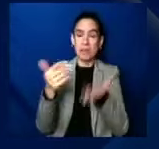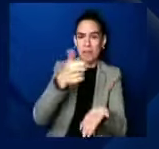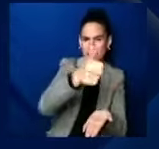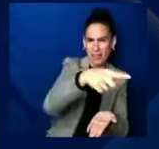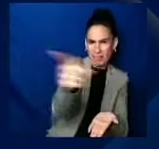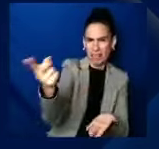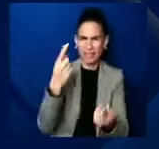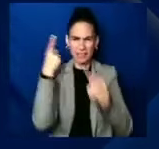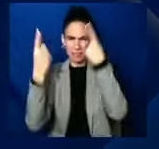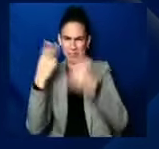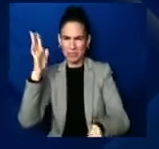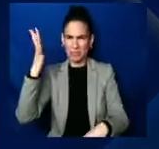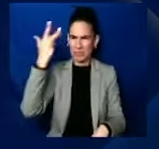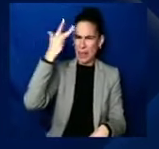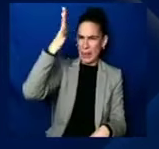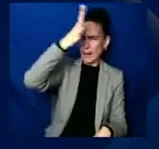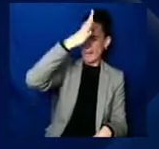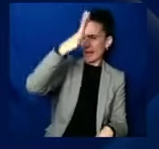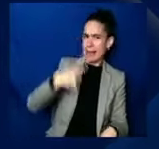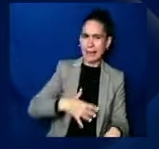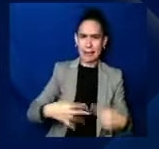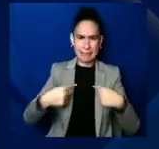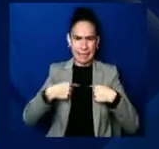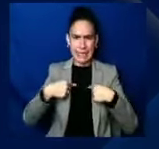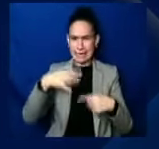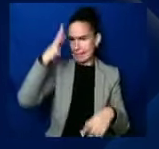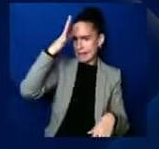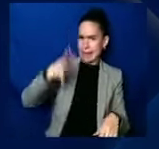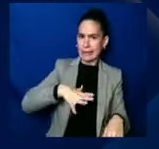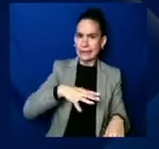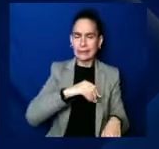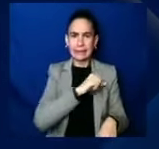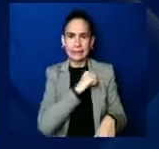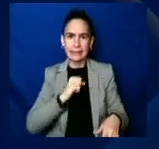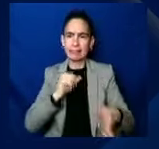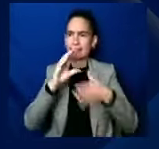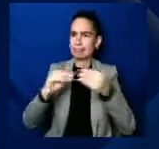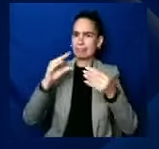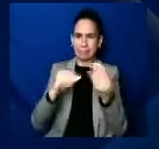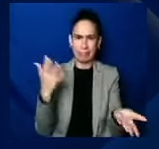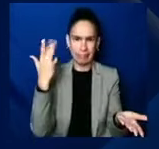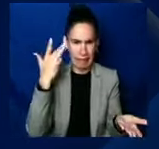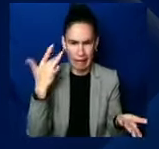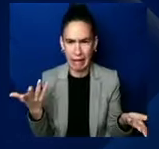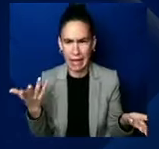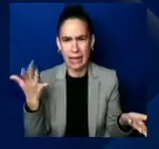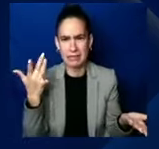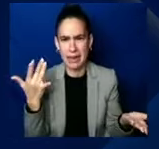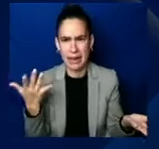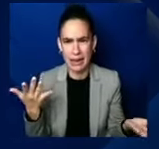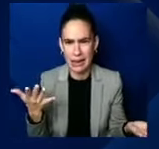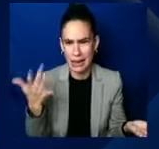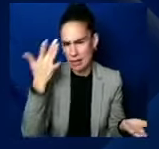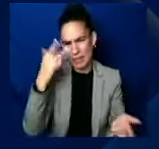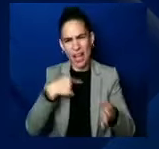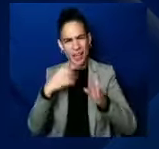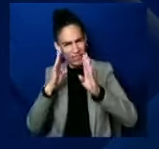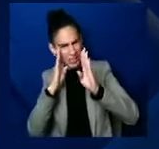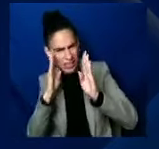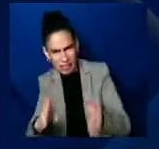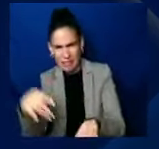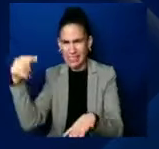talking about these issues? Why has it been center at the center of my policy agenda since I came to the United States Senate?